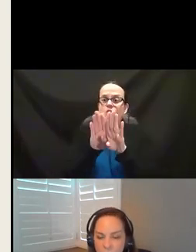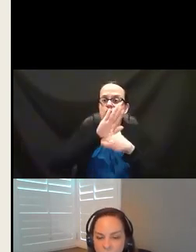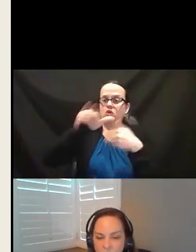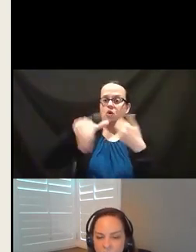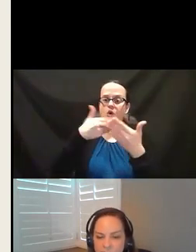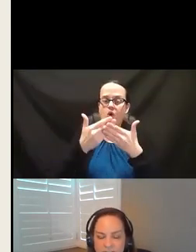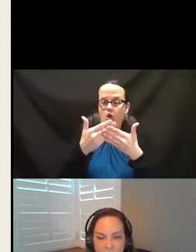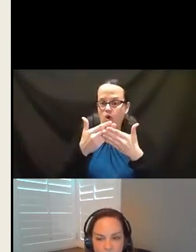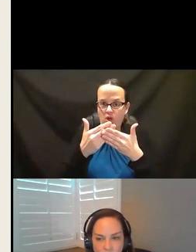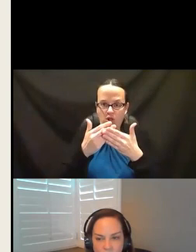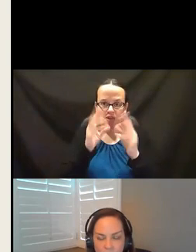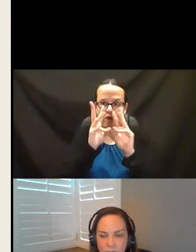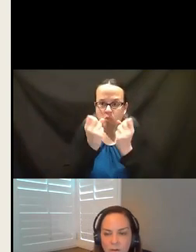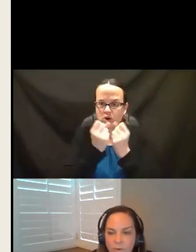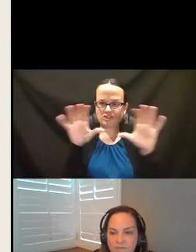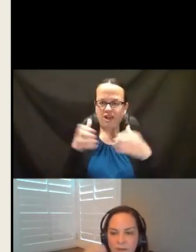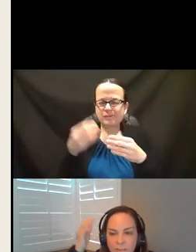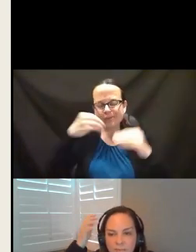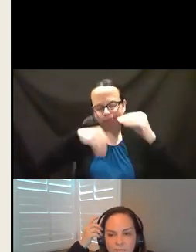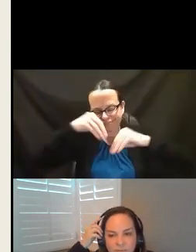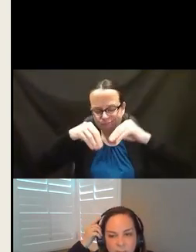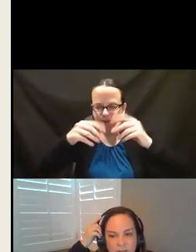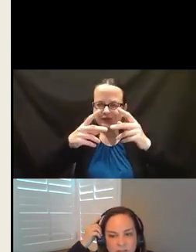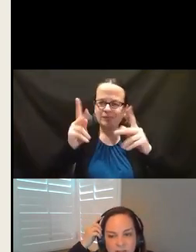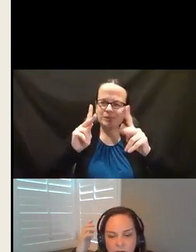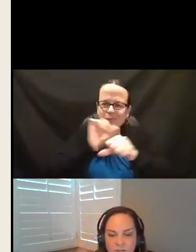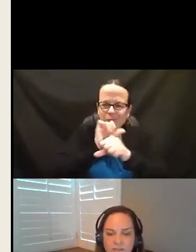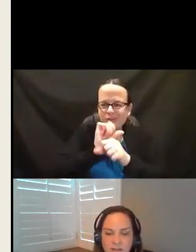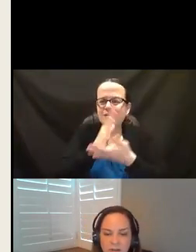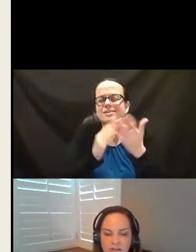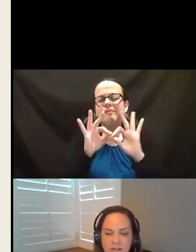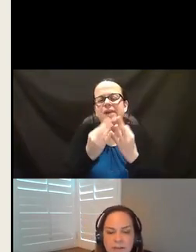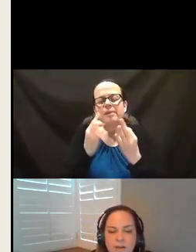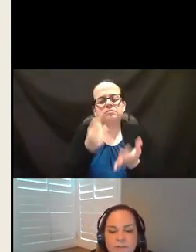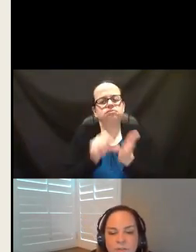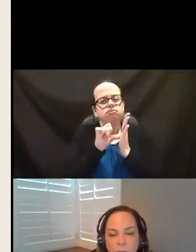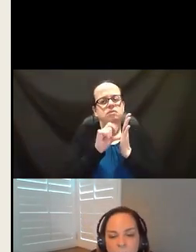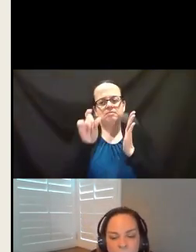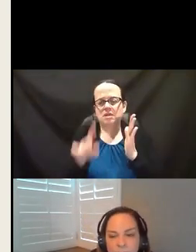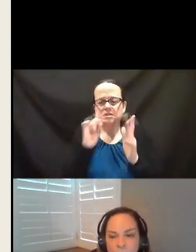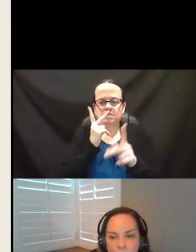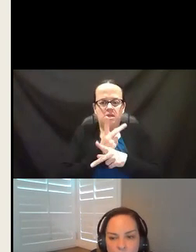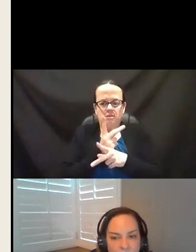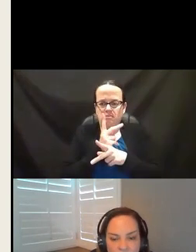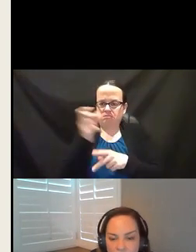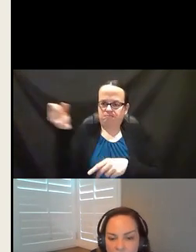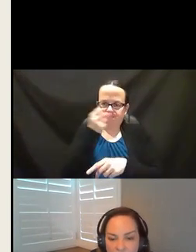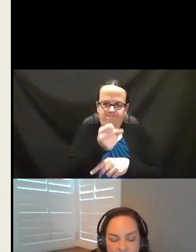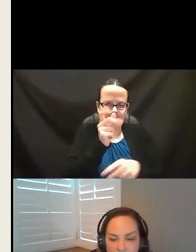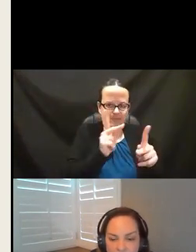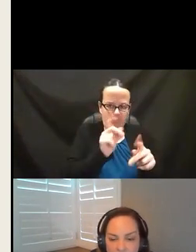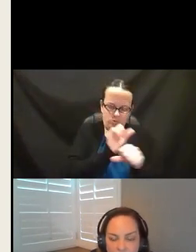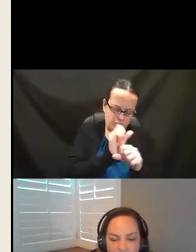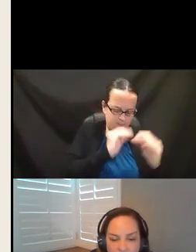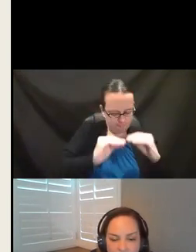sheltered workshops except for one. We have some families that are insisting they need to keep those. But we close a lot